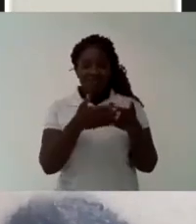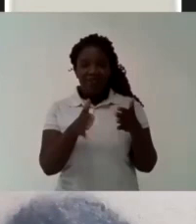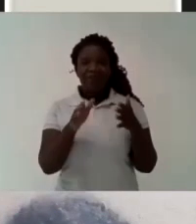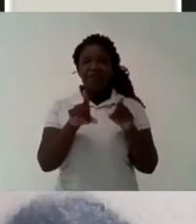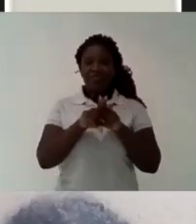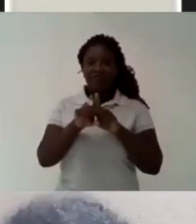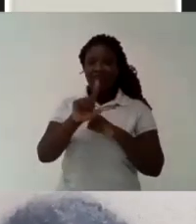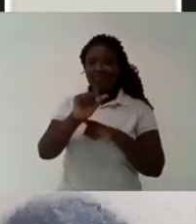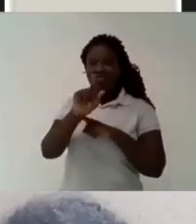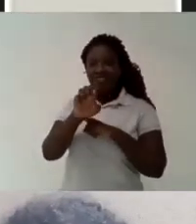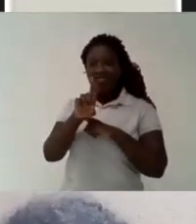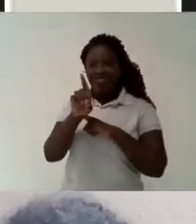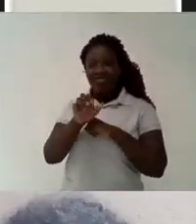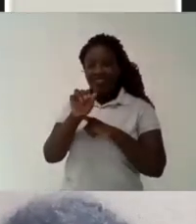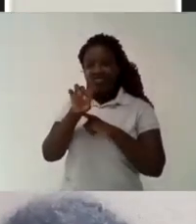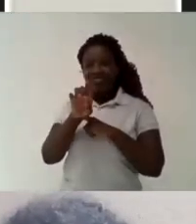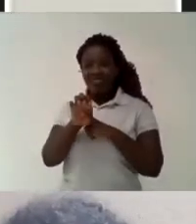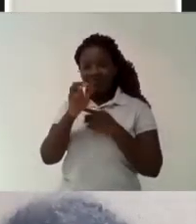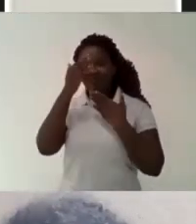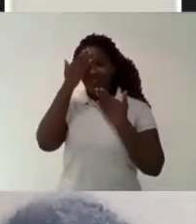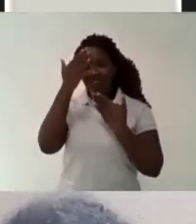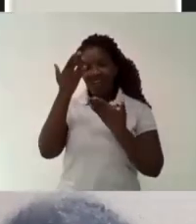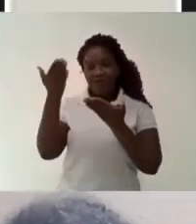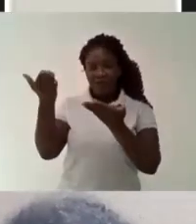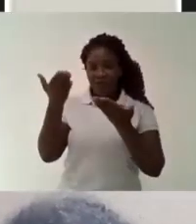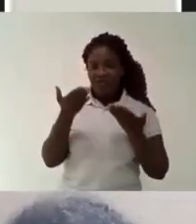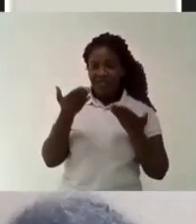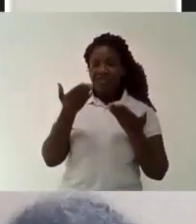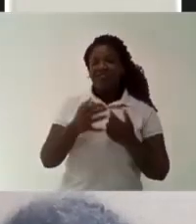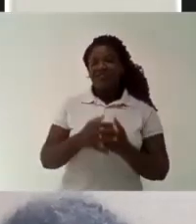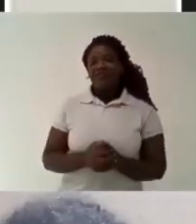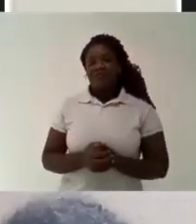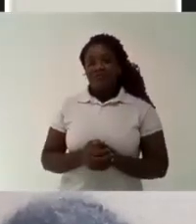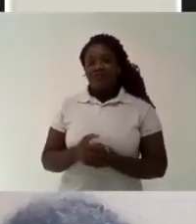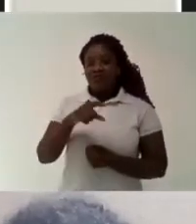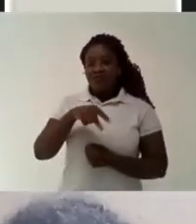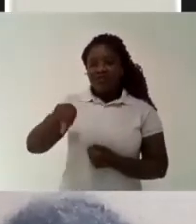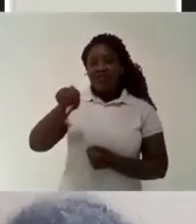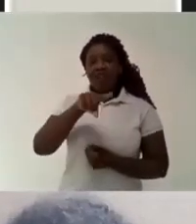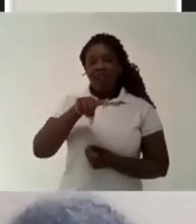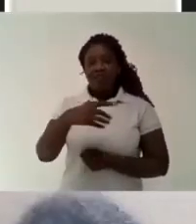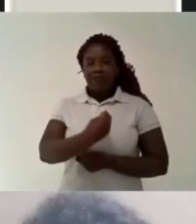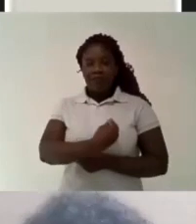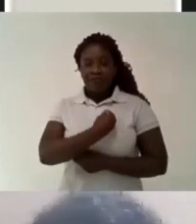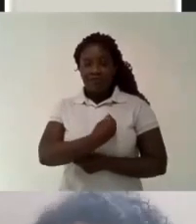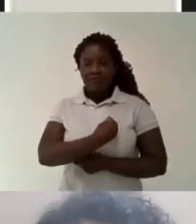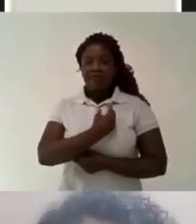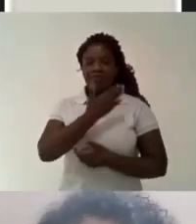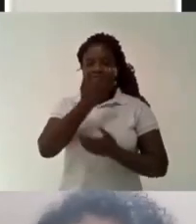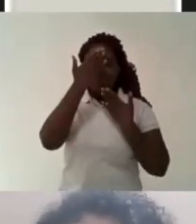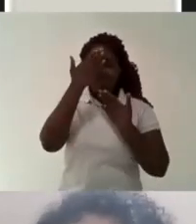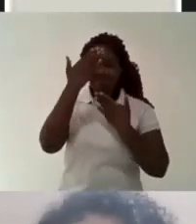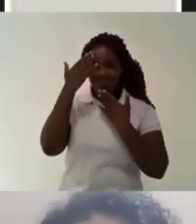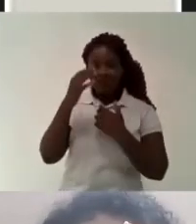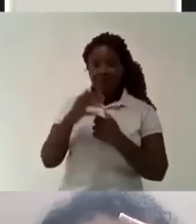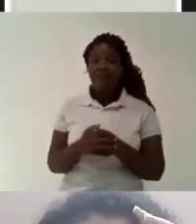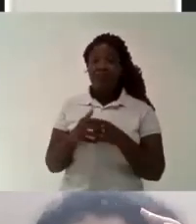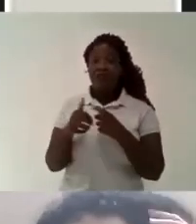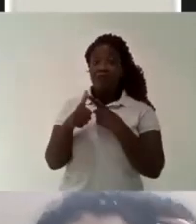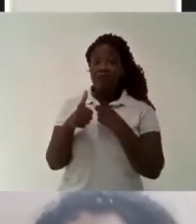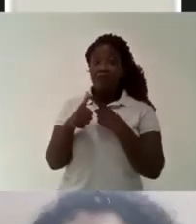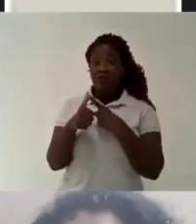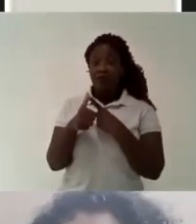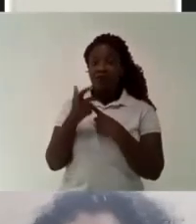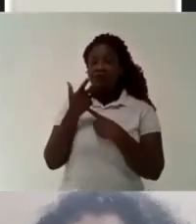Thank you for your opening words Alexandro Thank you for the invitation to be here and to be